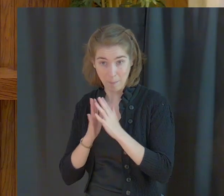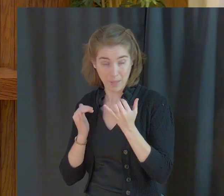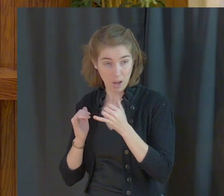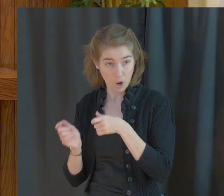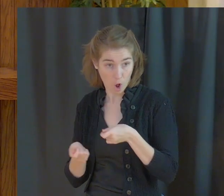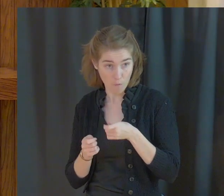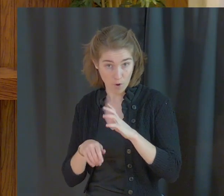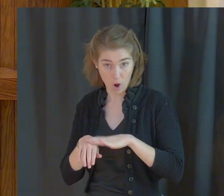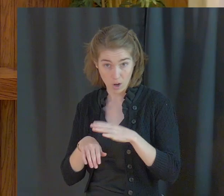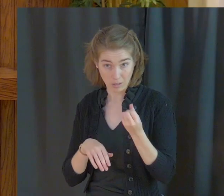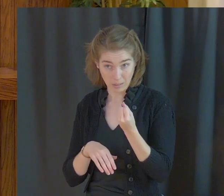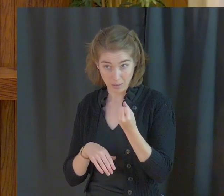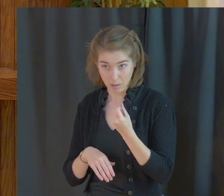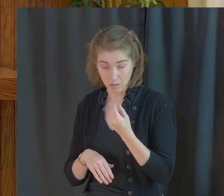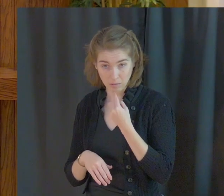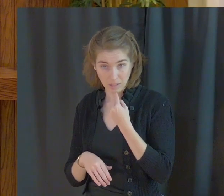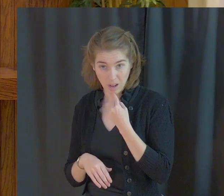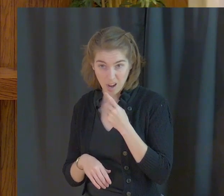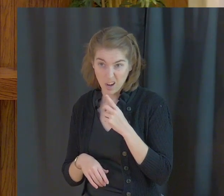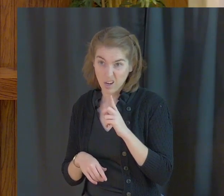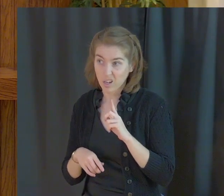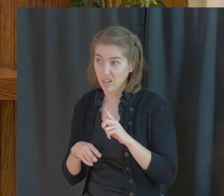can't